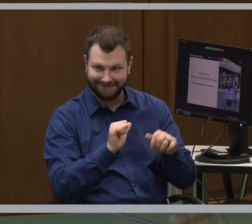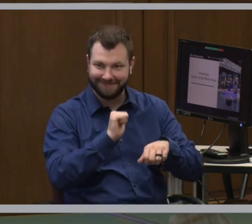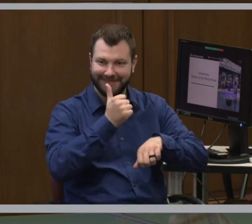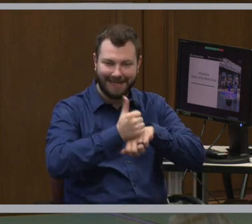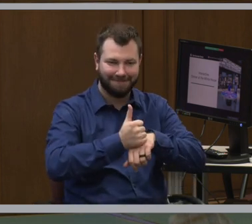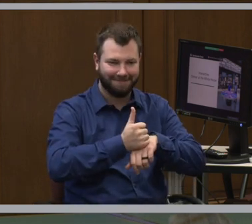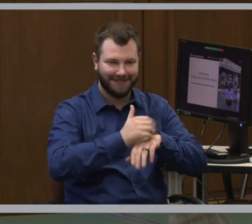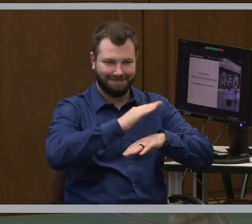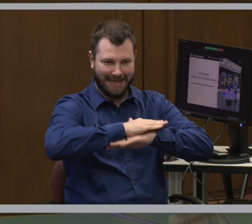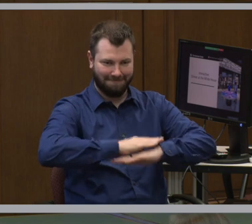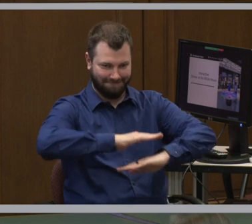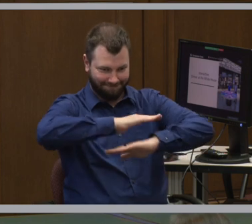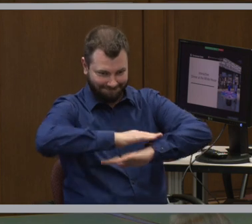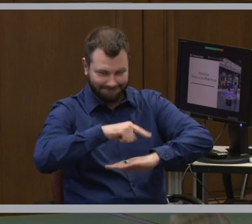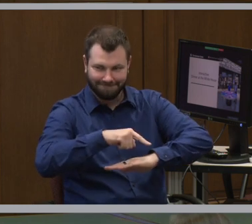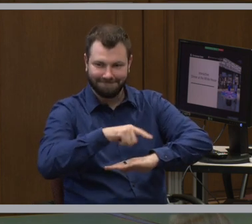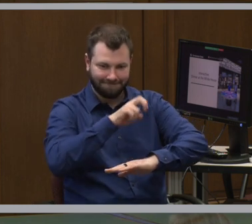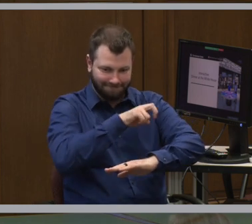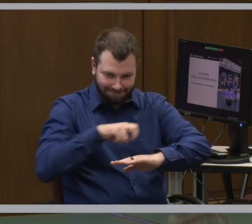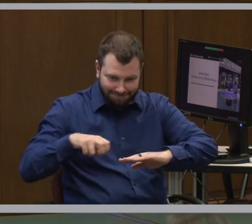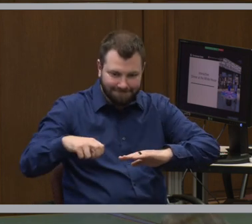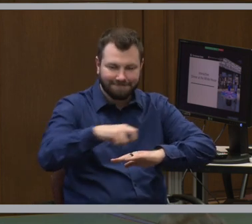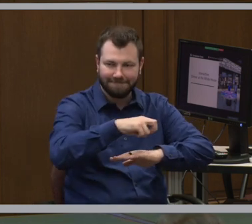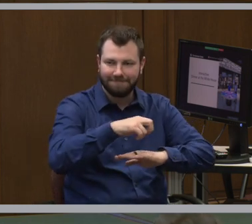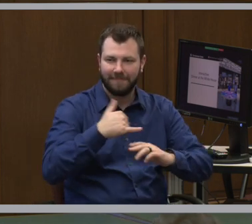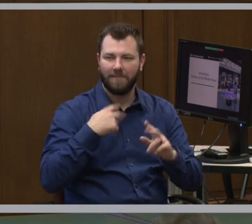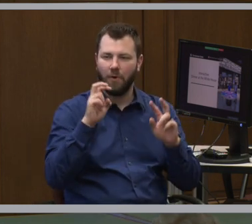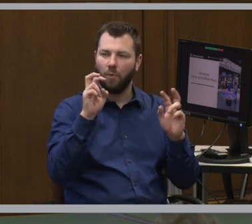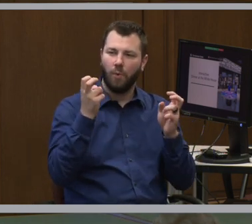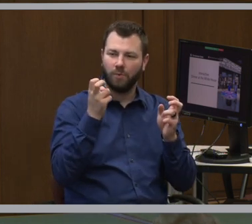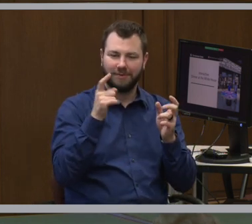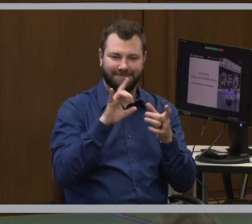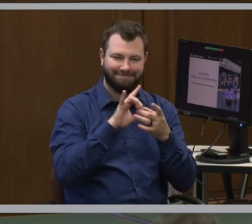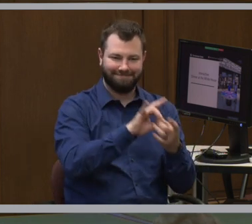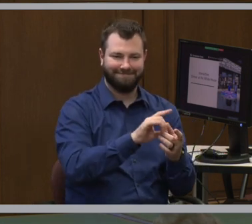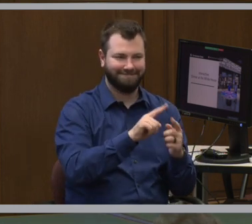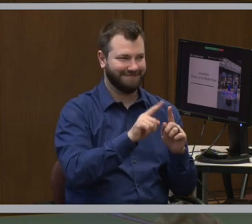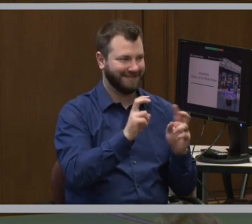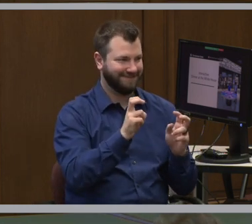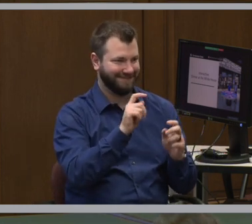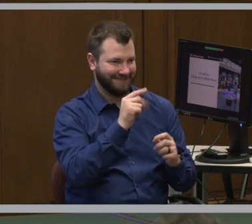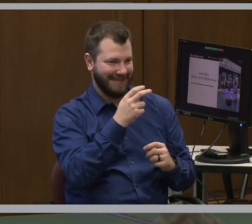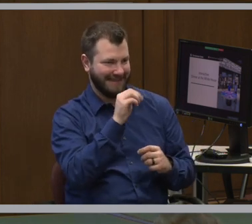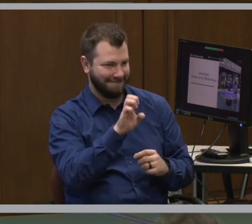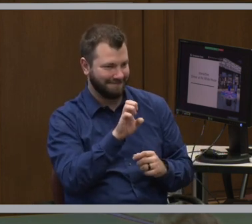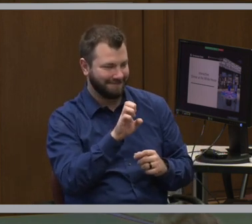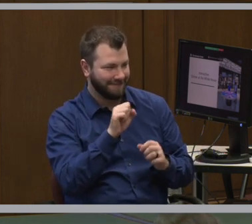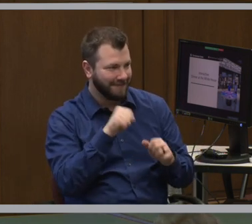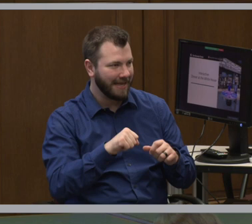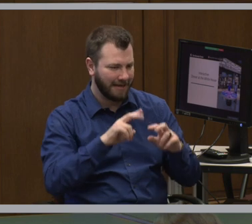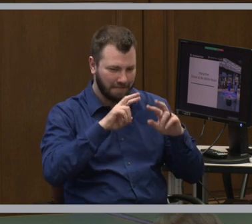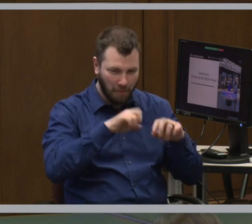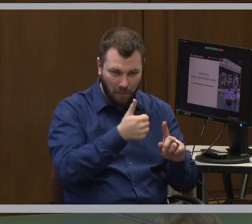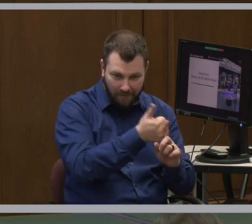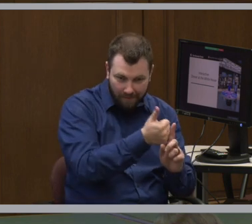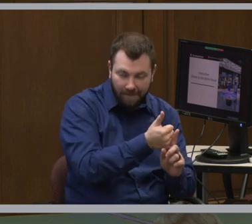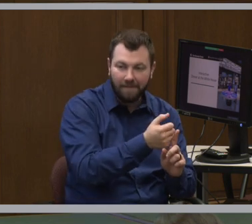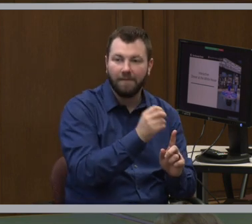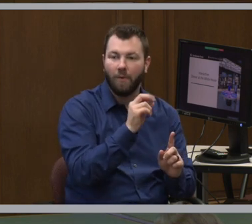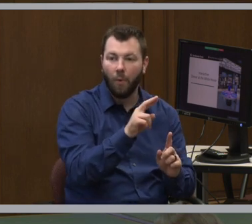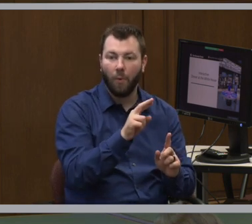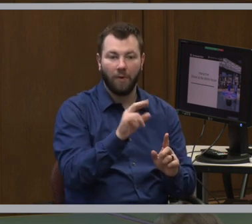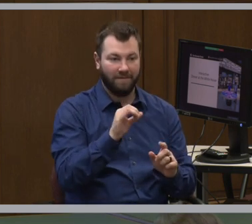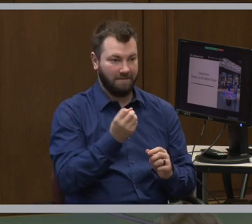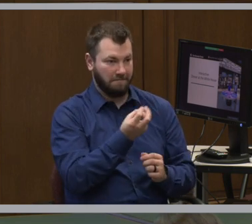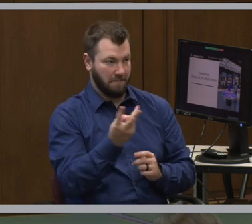dining table. There are quotes around different themes. And so you can either explore on your own, or if there are multiple people at the table,